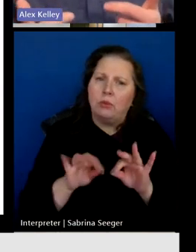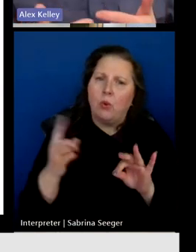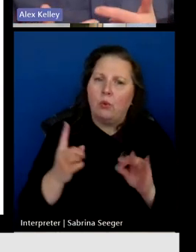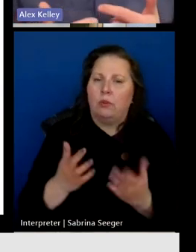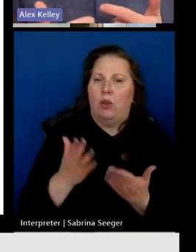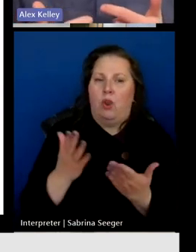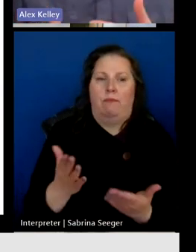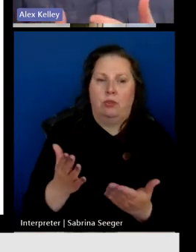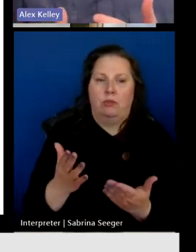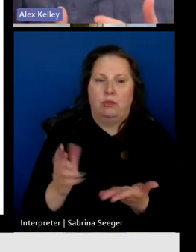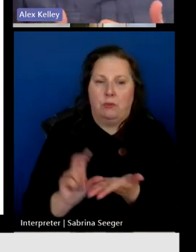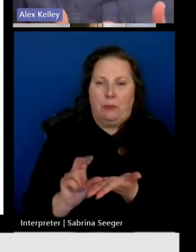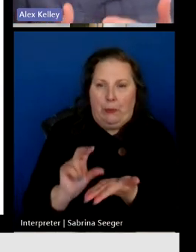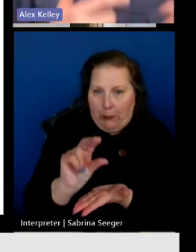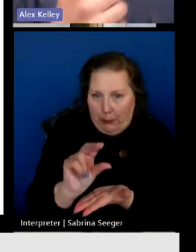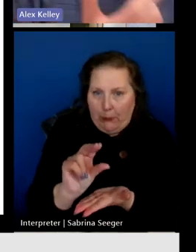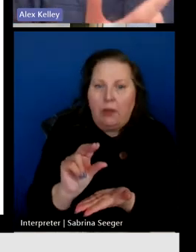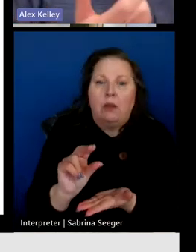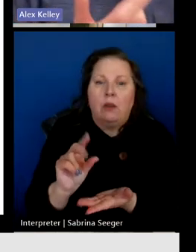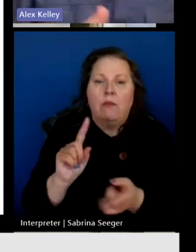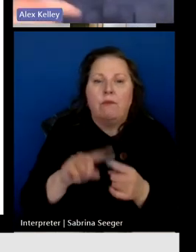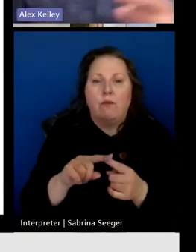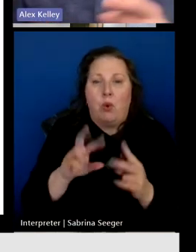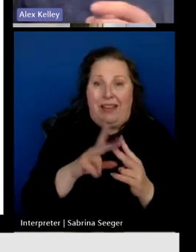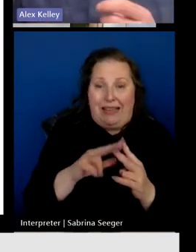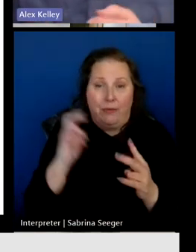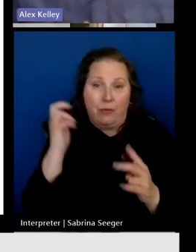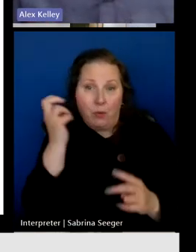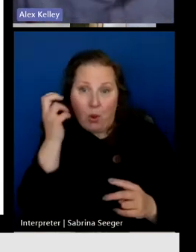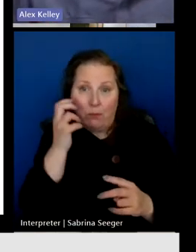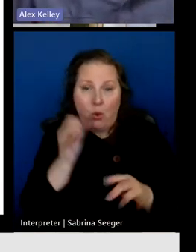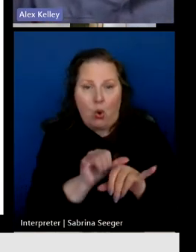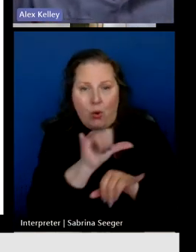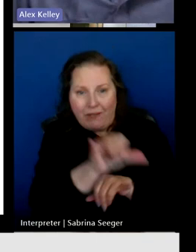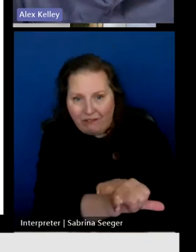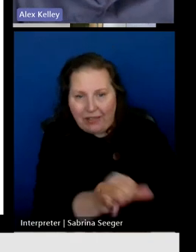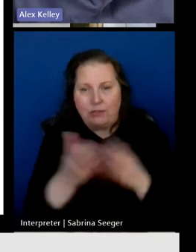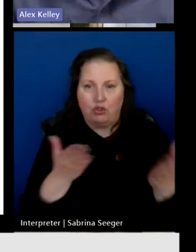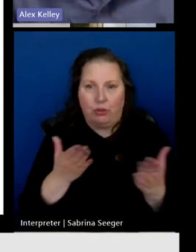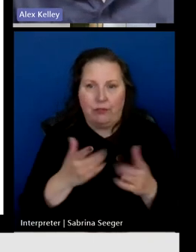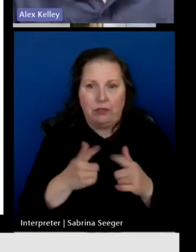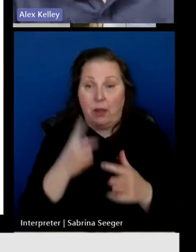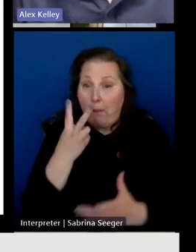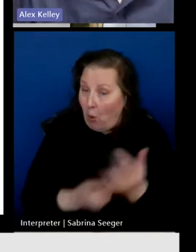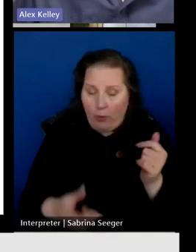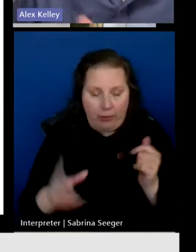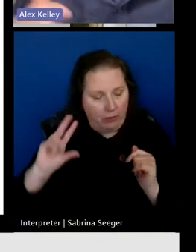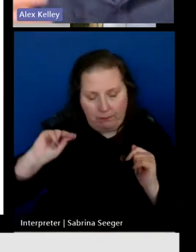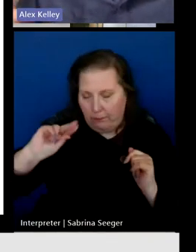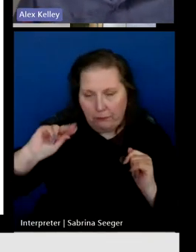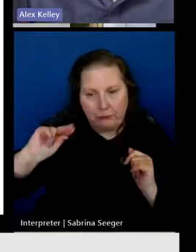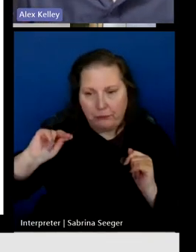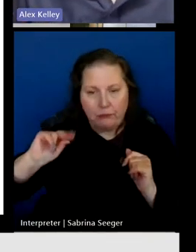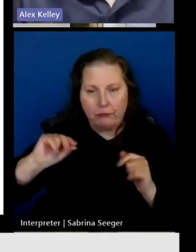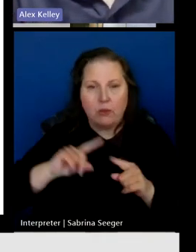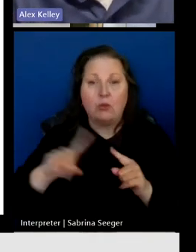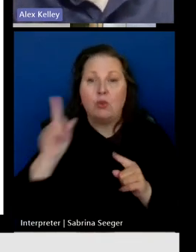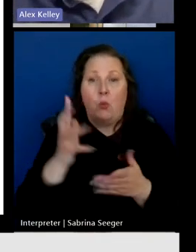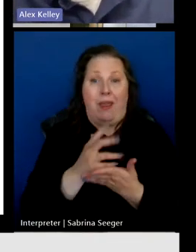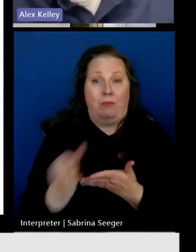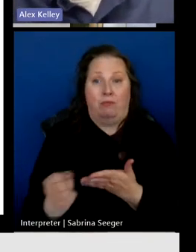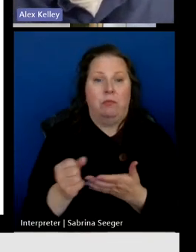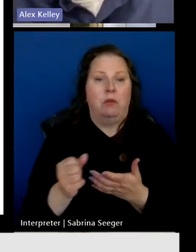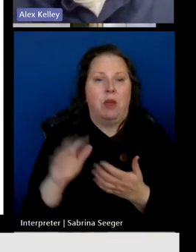a subsidy for either mobile or fixed service, but not both. So, once that expires,